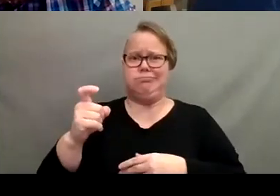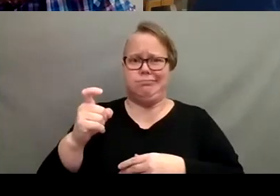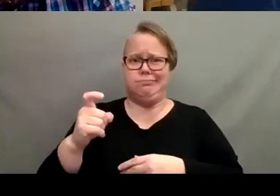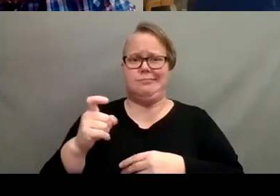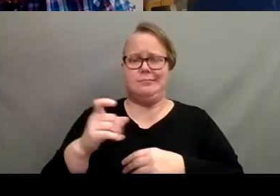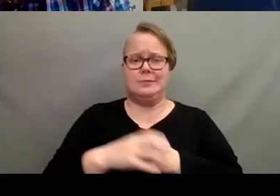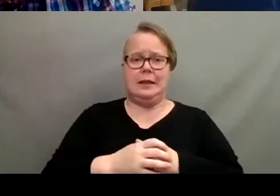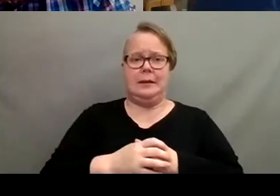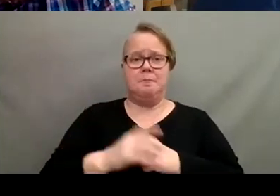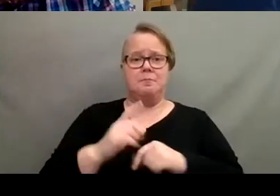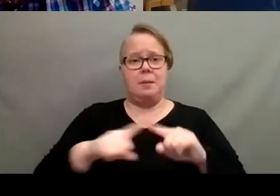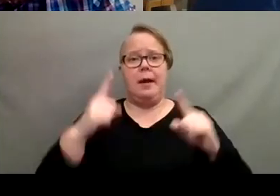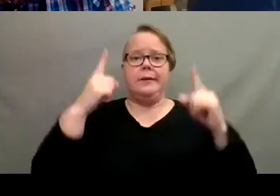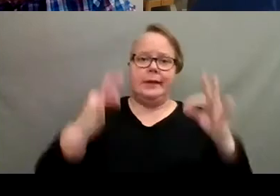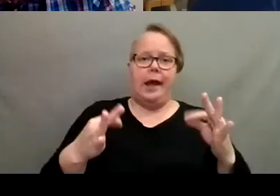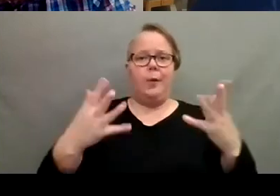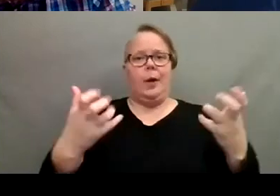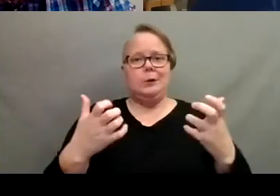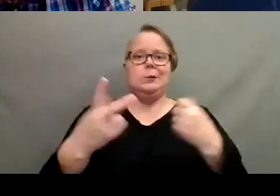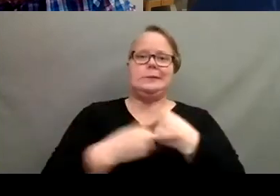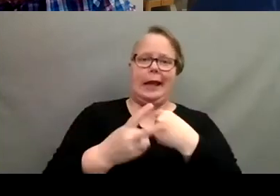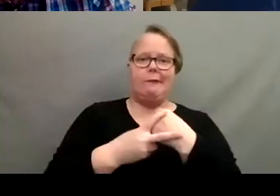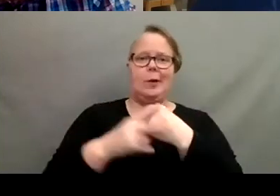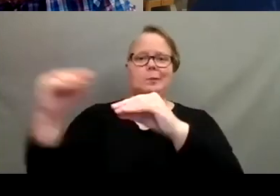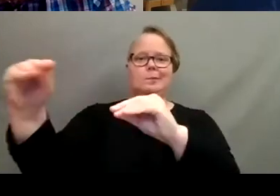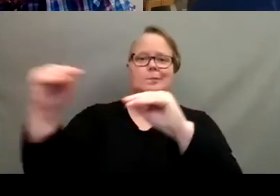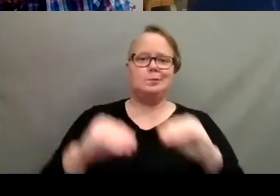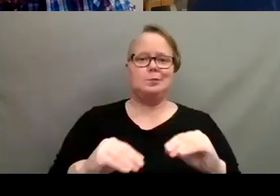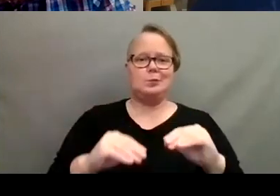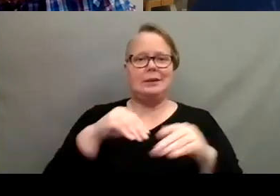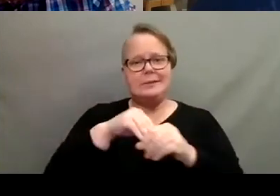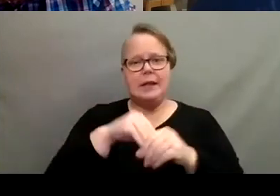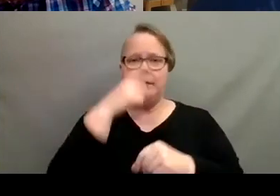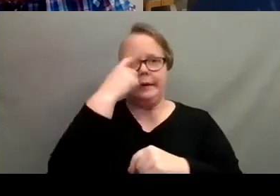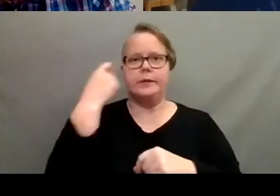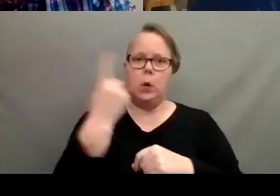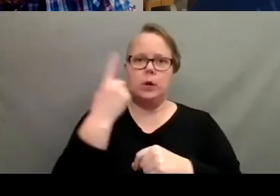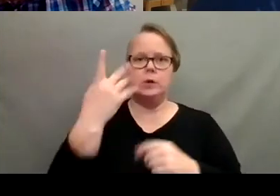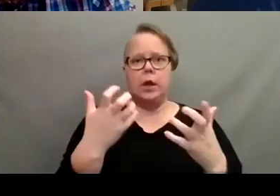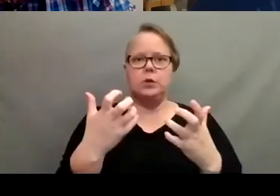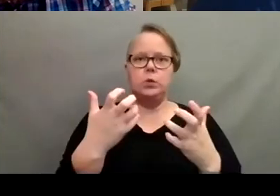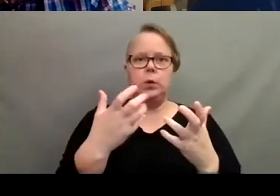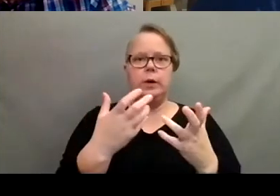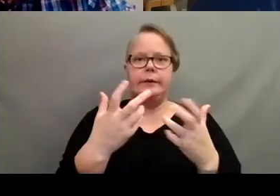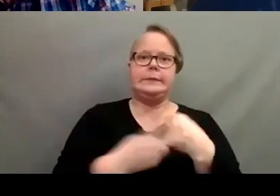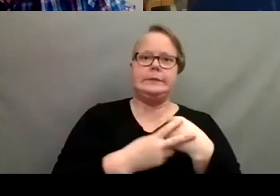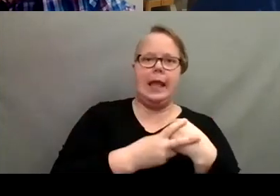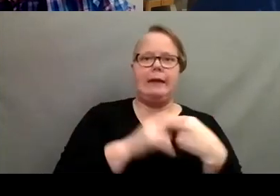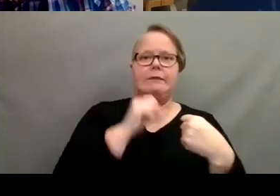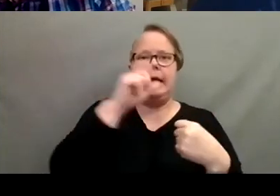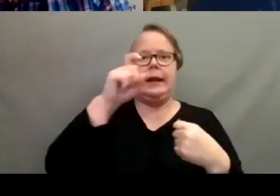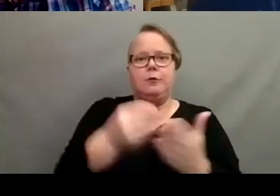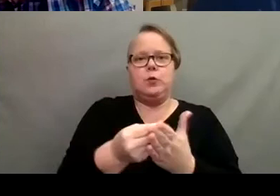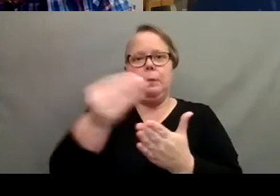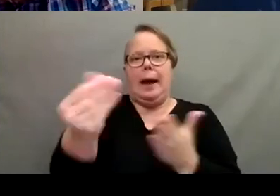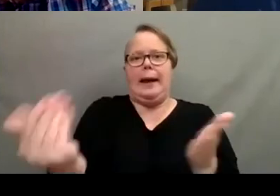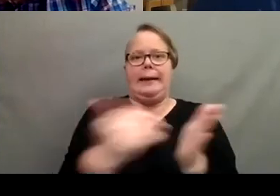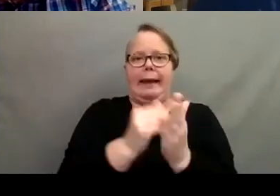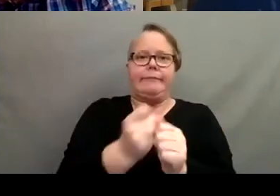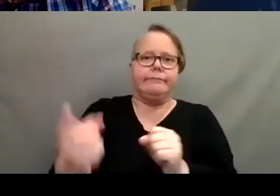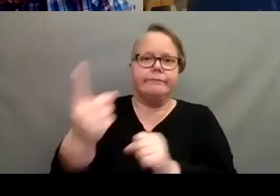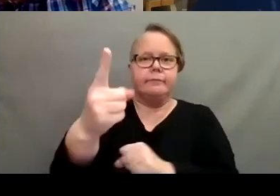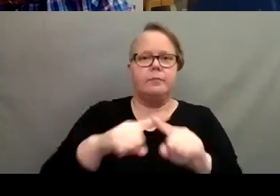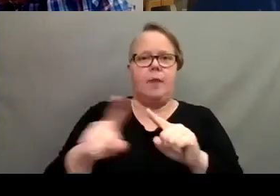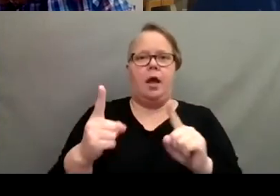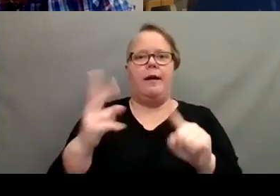And I decided I wanted to save them and bring them inside because, you know, you want to save them and not have to buy them again the next year. But of course, the